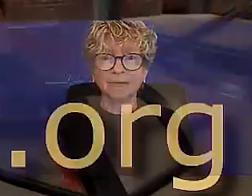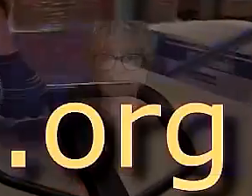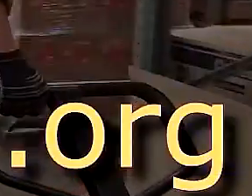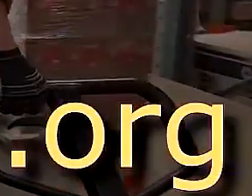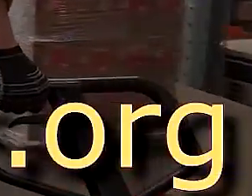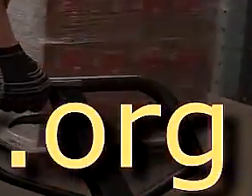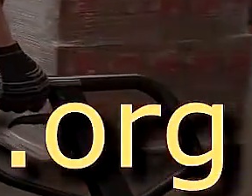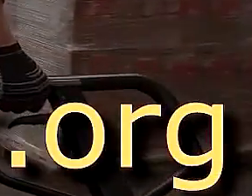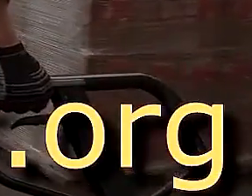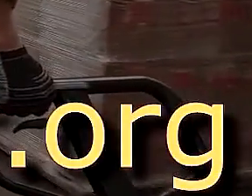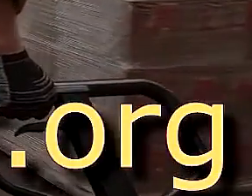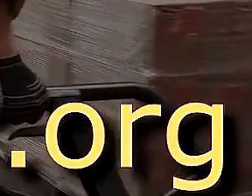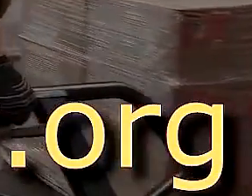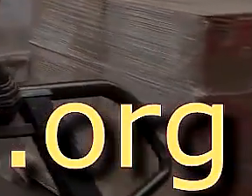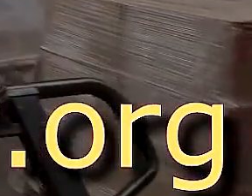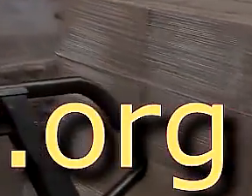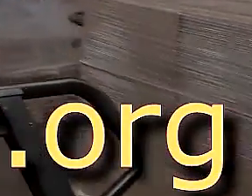visit these.temnaino